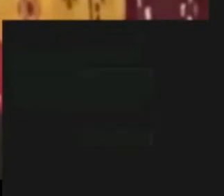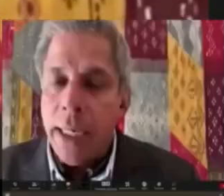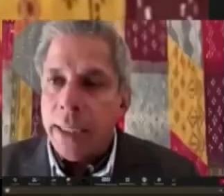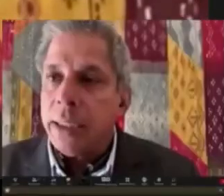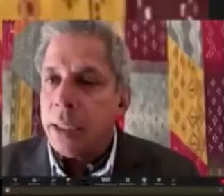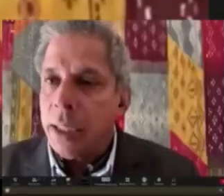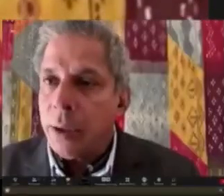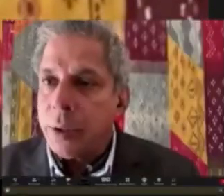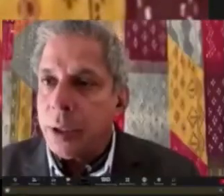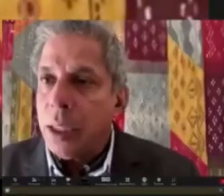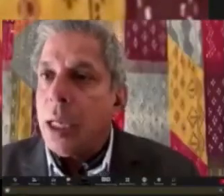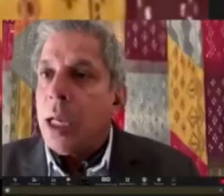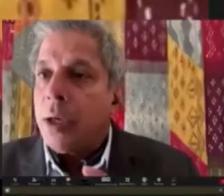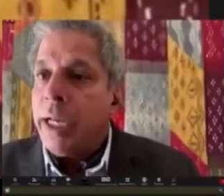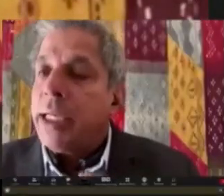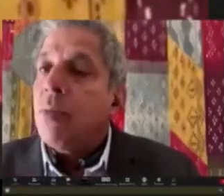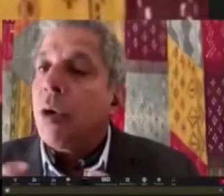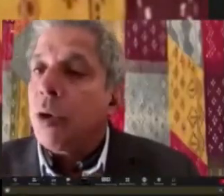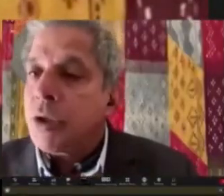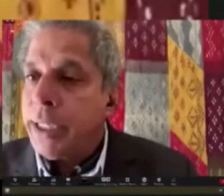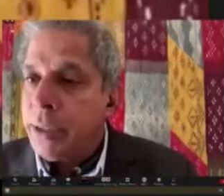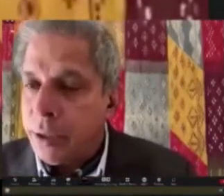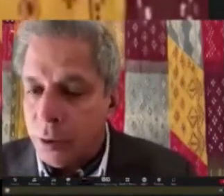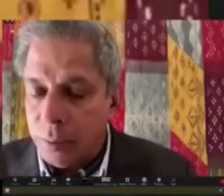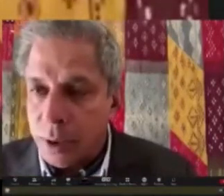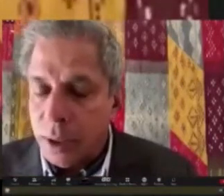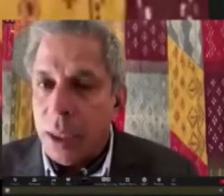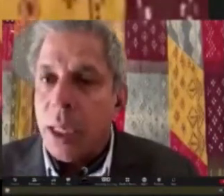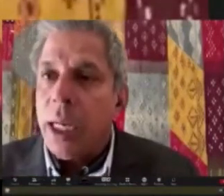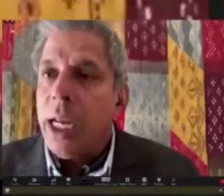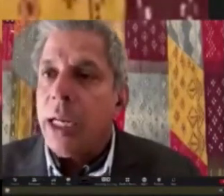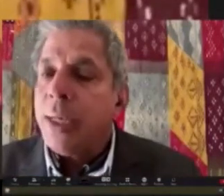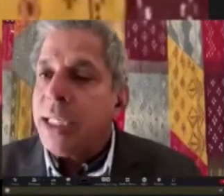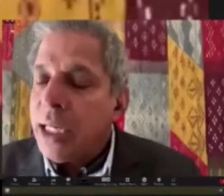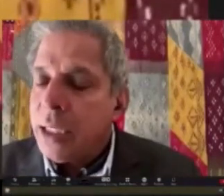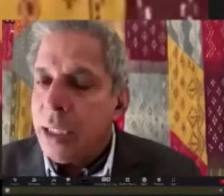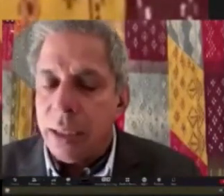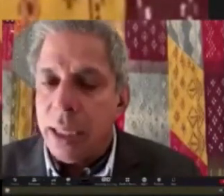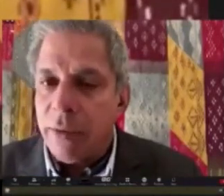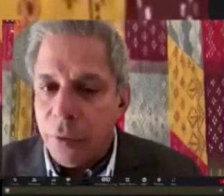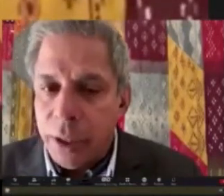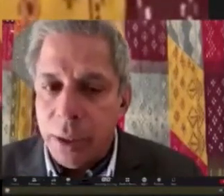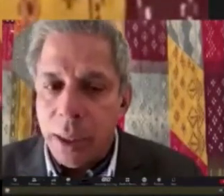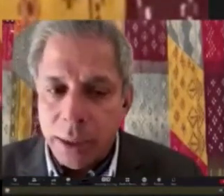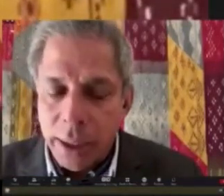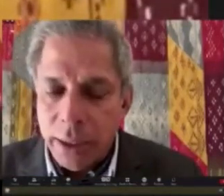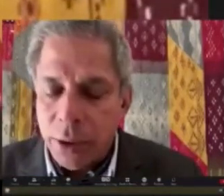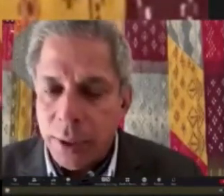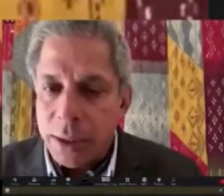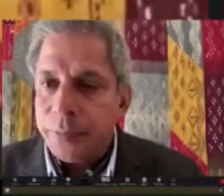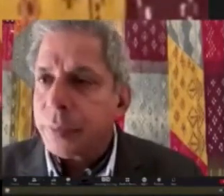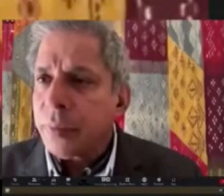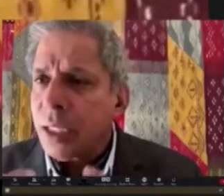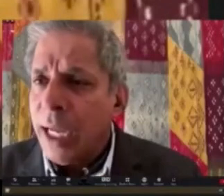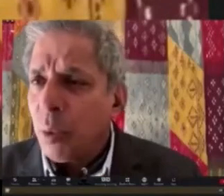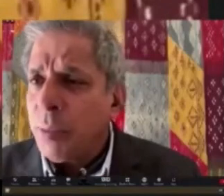in that in clouds creating more and more dry thunderstorms in 2018 California the state in the